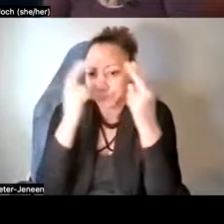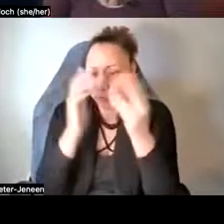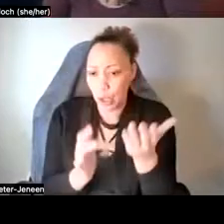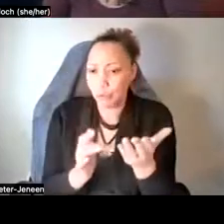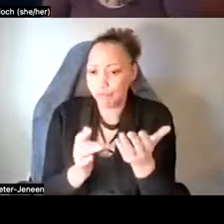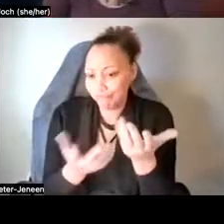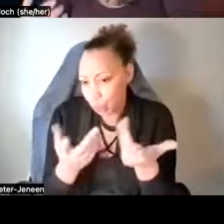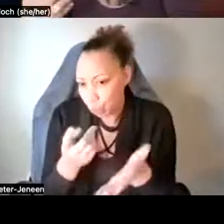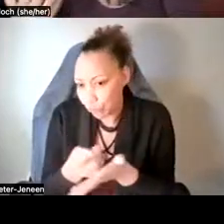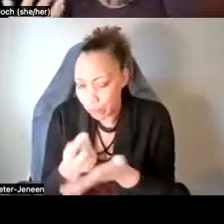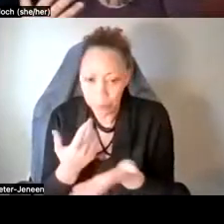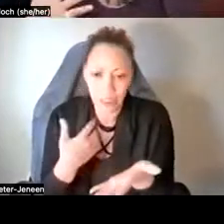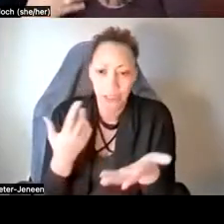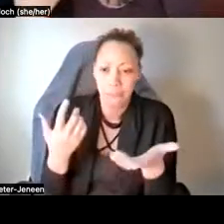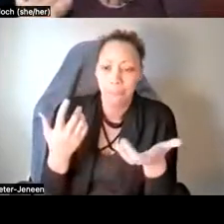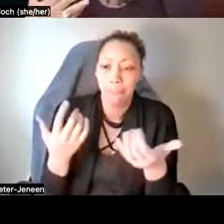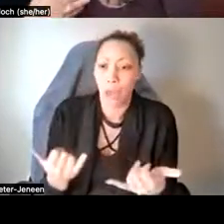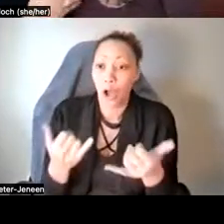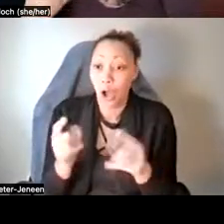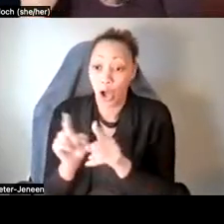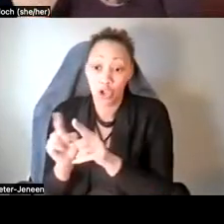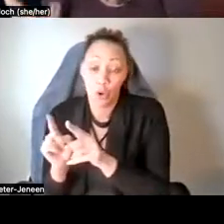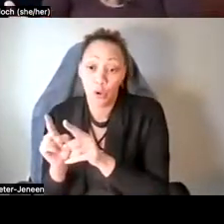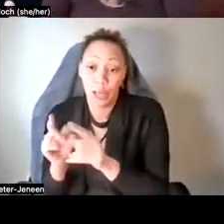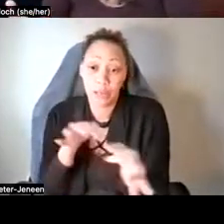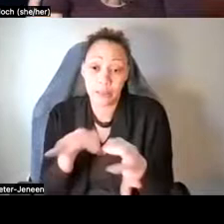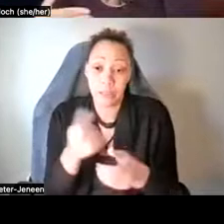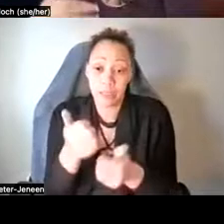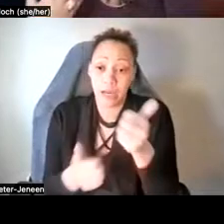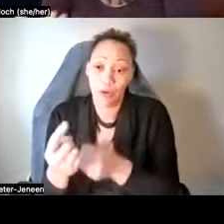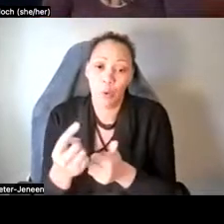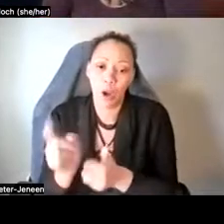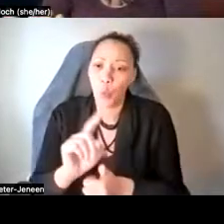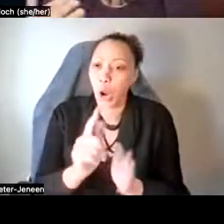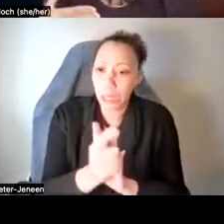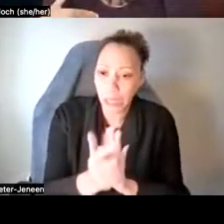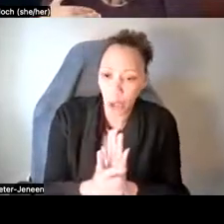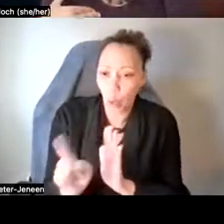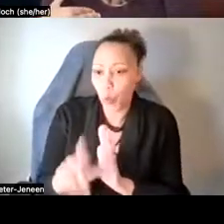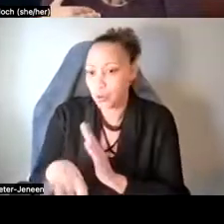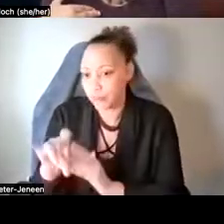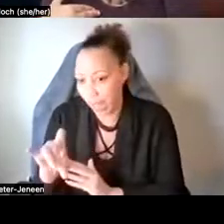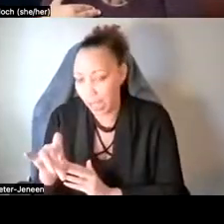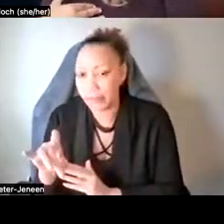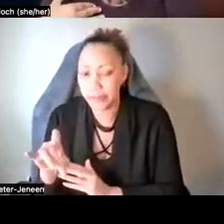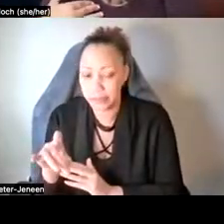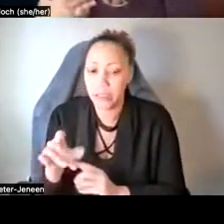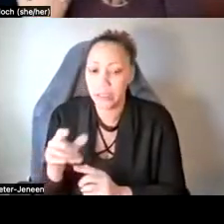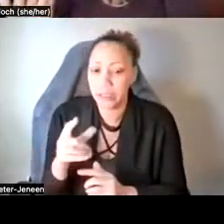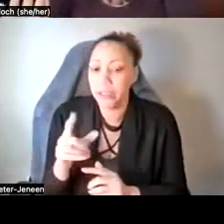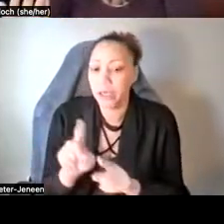psychedelic legislation and then really just explain to everybody where this is legal, where you can find it, and